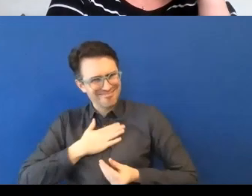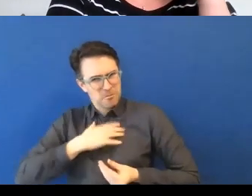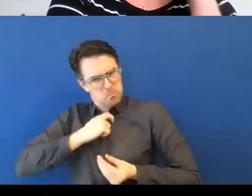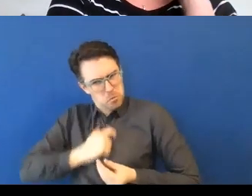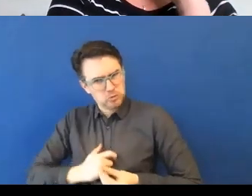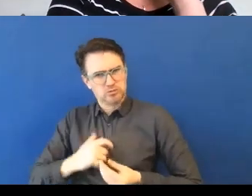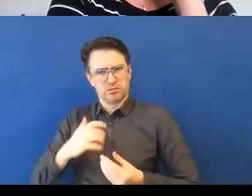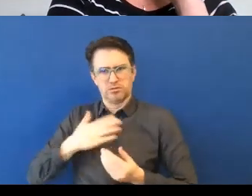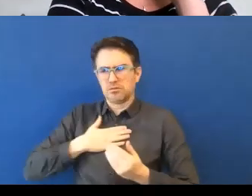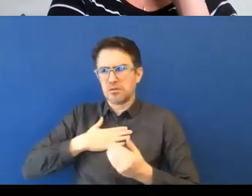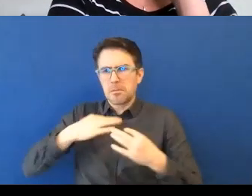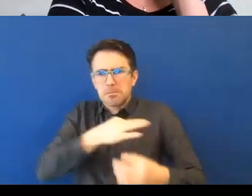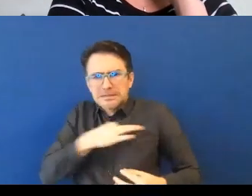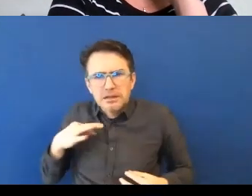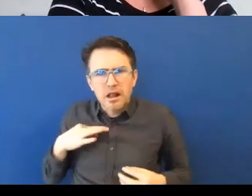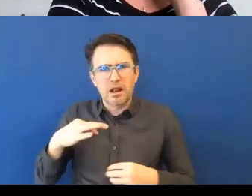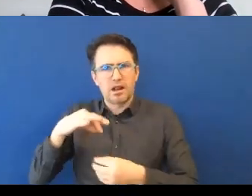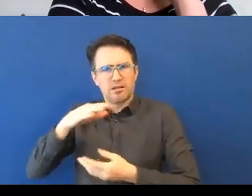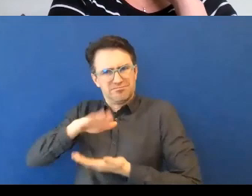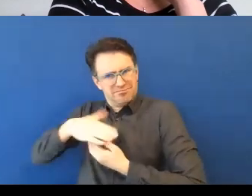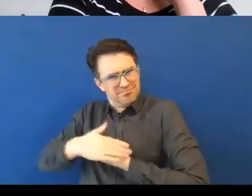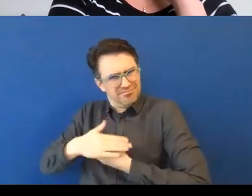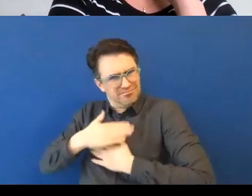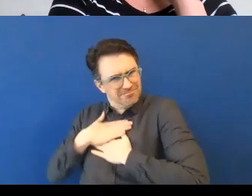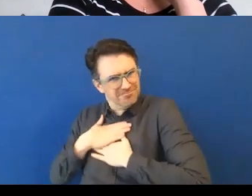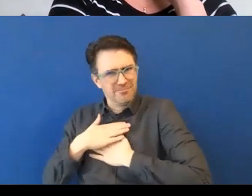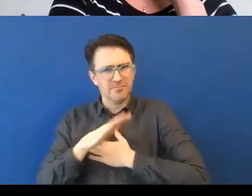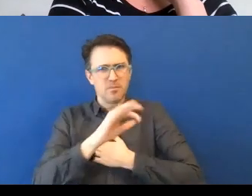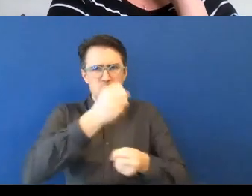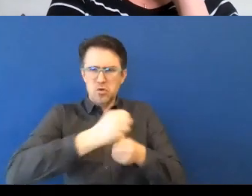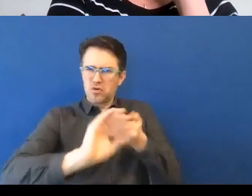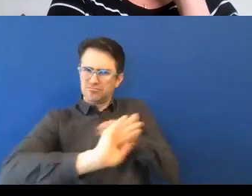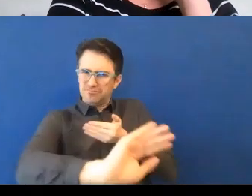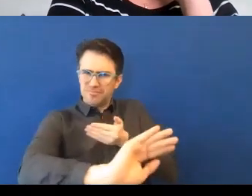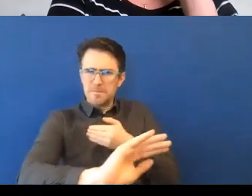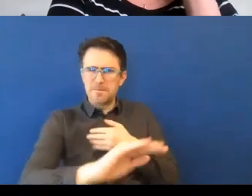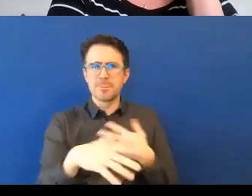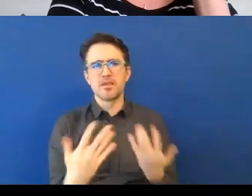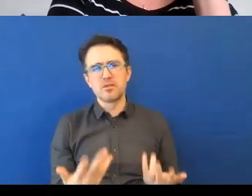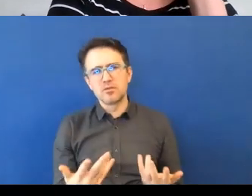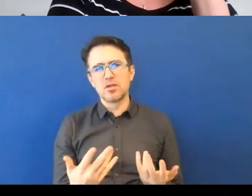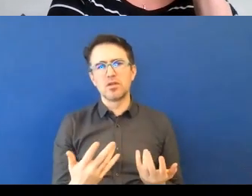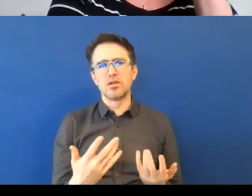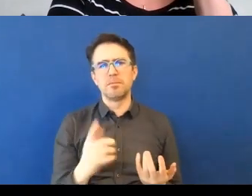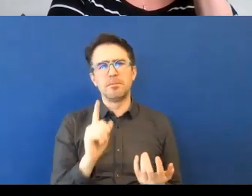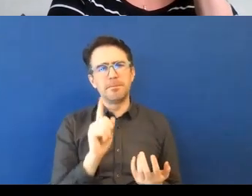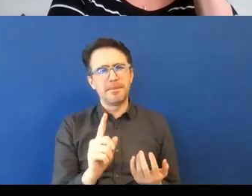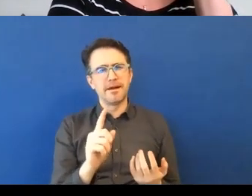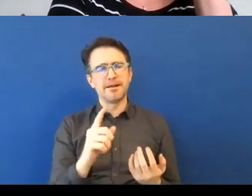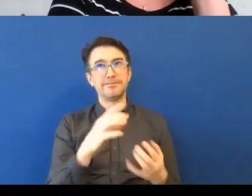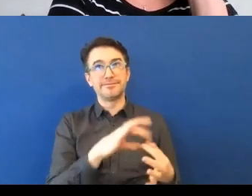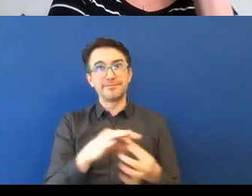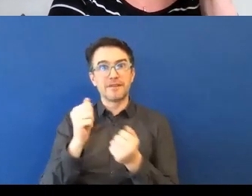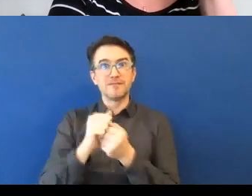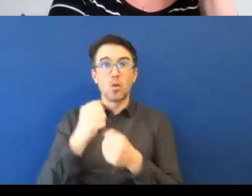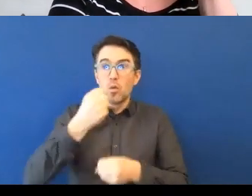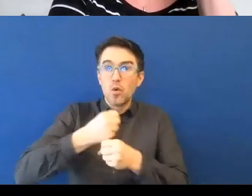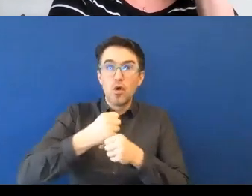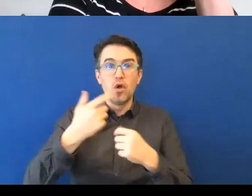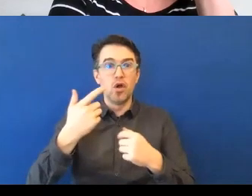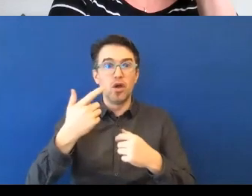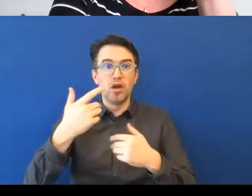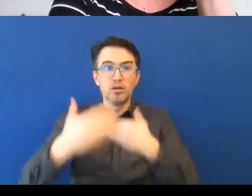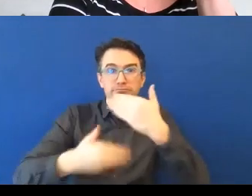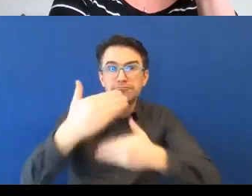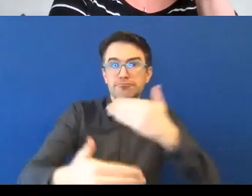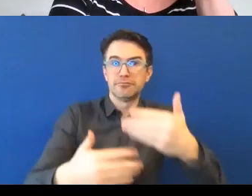they represent segregation rather than access. So if the autism at work programs are not available